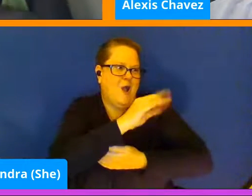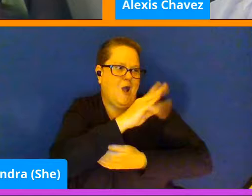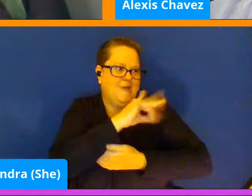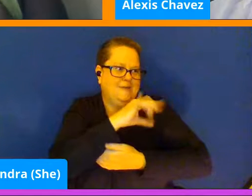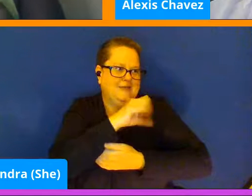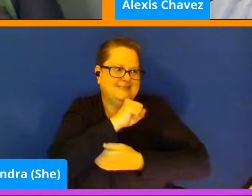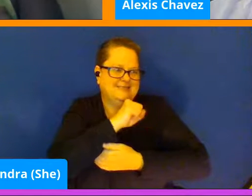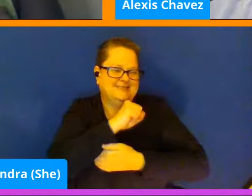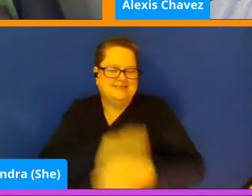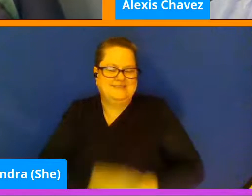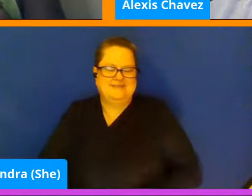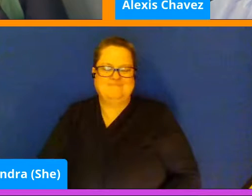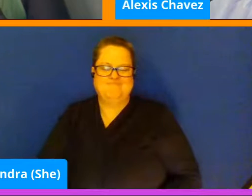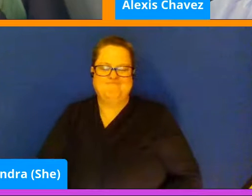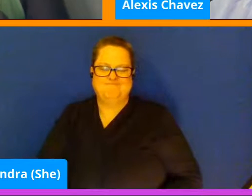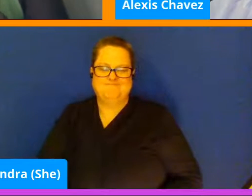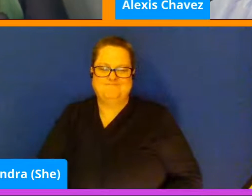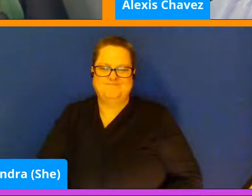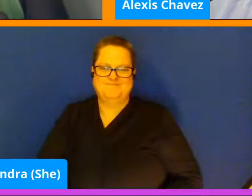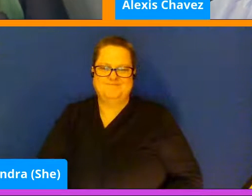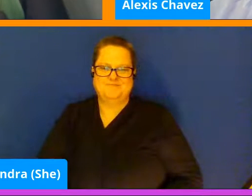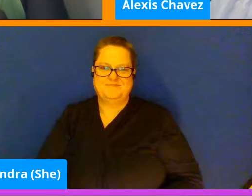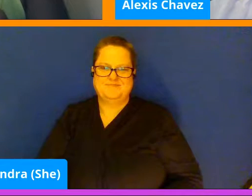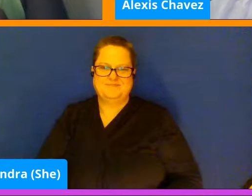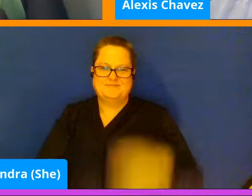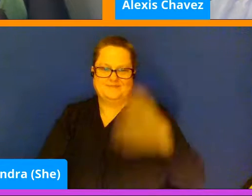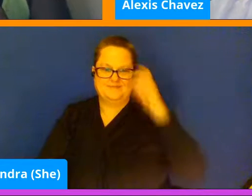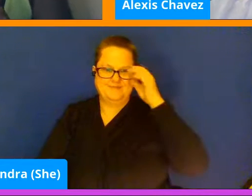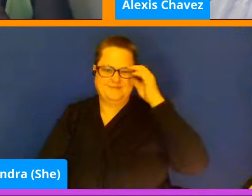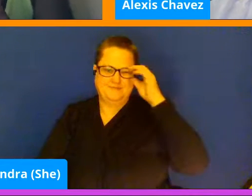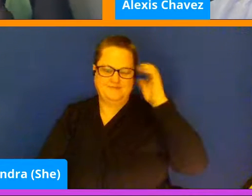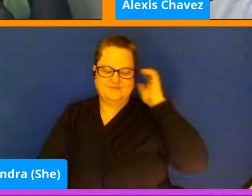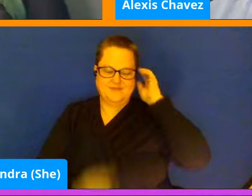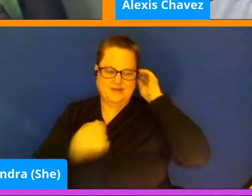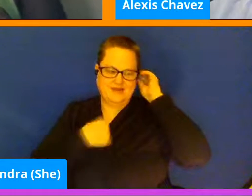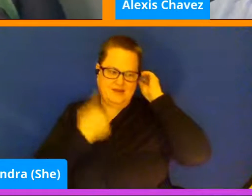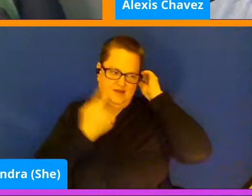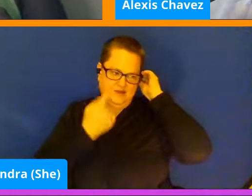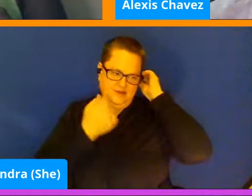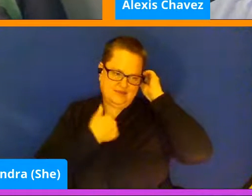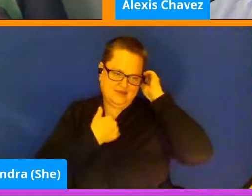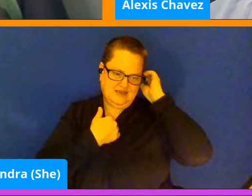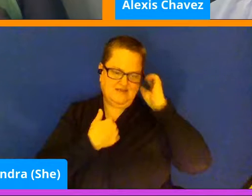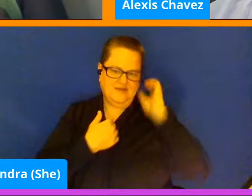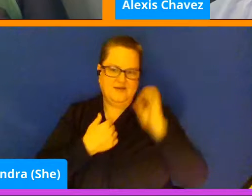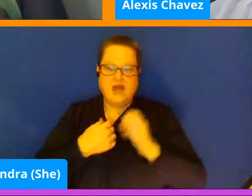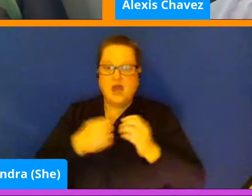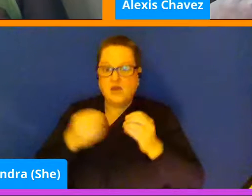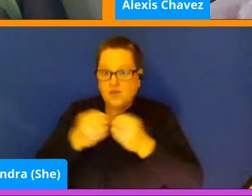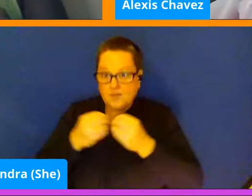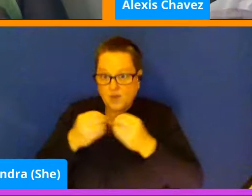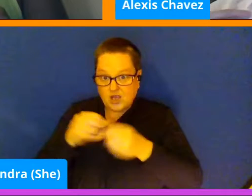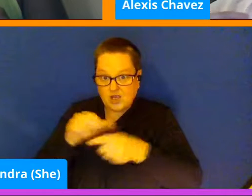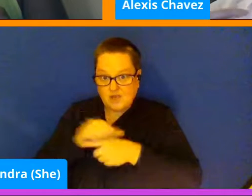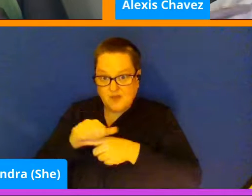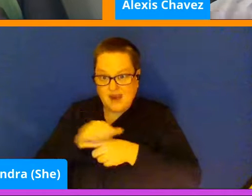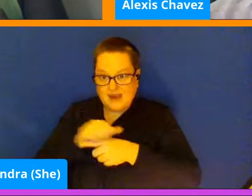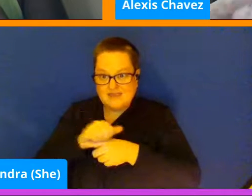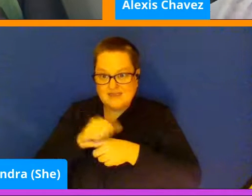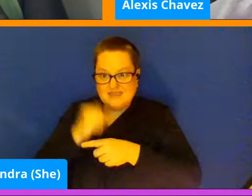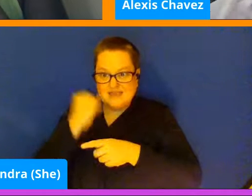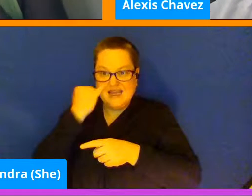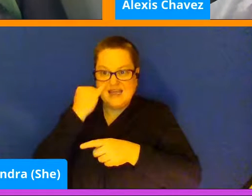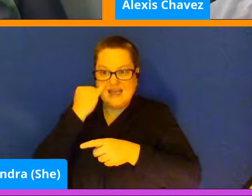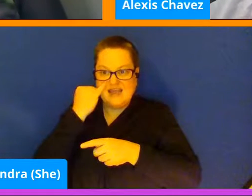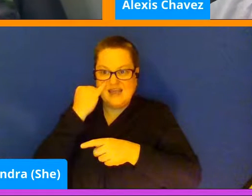Definitely. So. I was like. Yeah. The more you can practice them, if there's some that you really